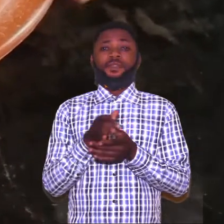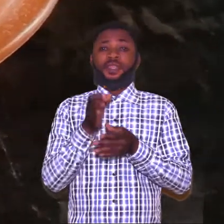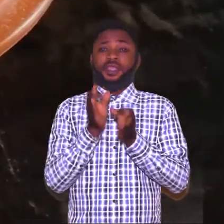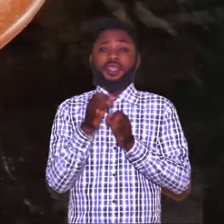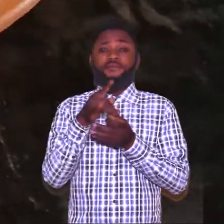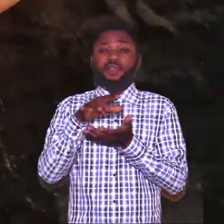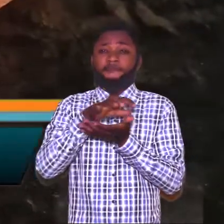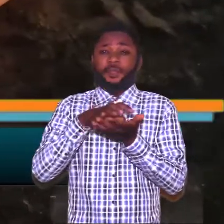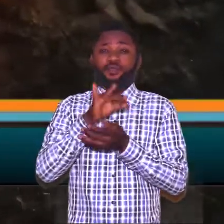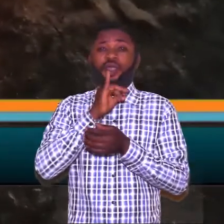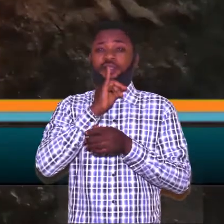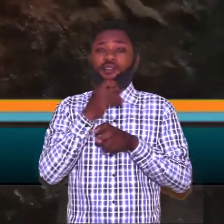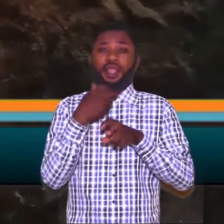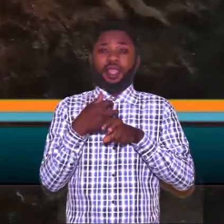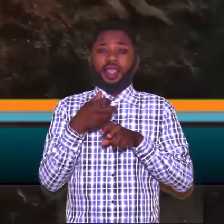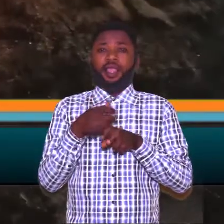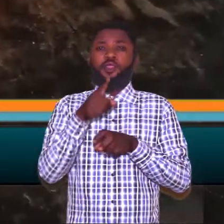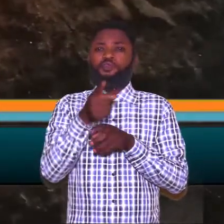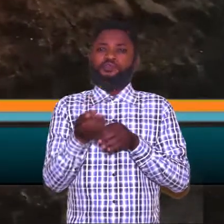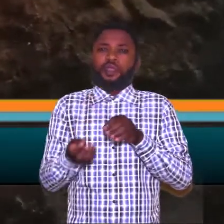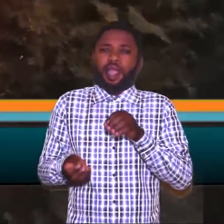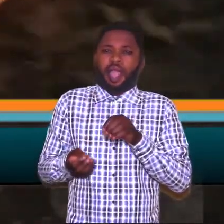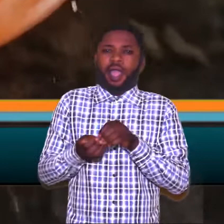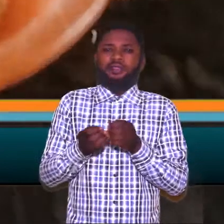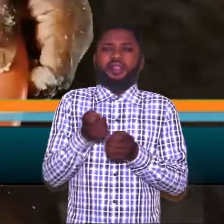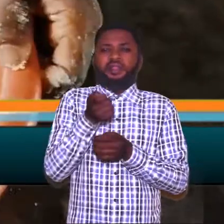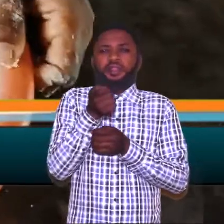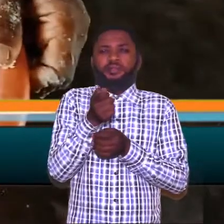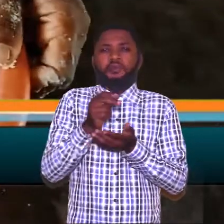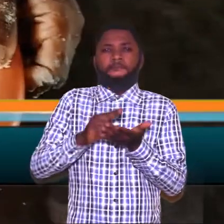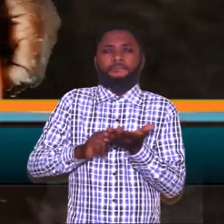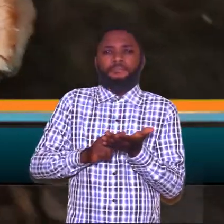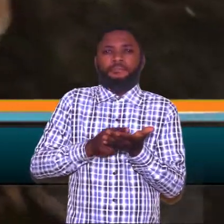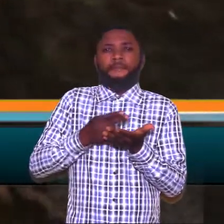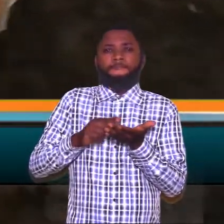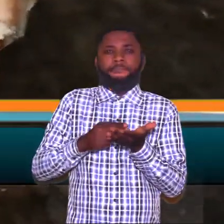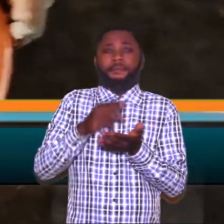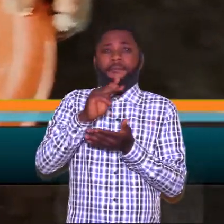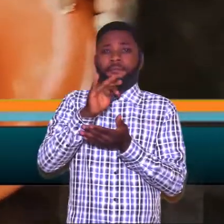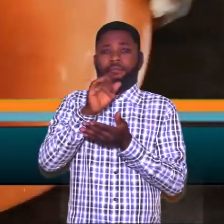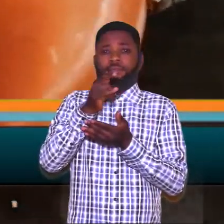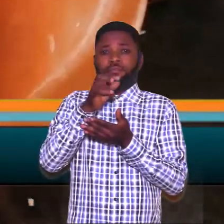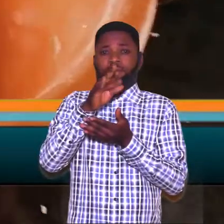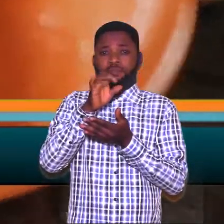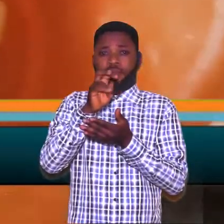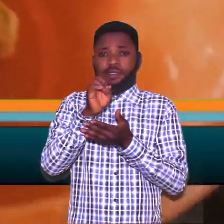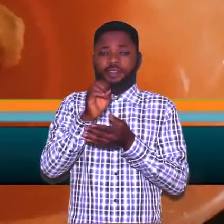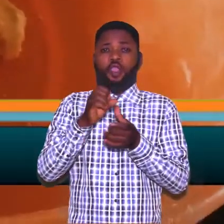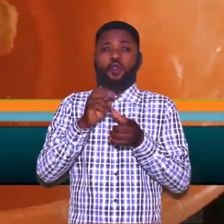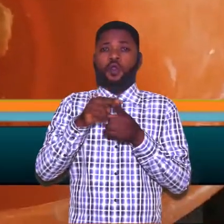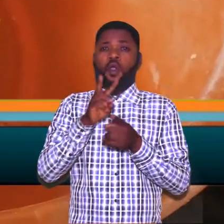If the mixture is hard, you add little margarine or water to make it a thick